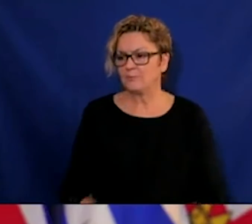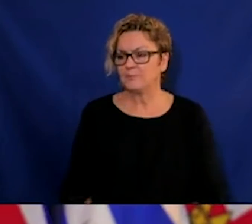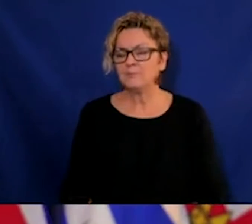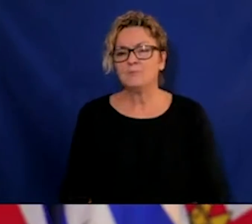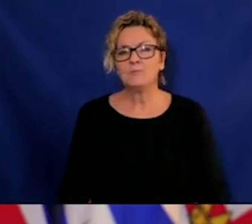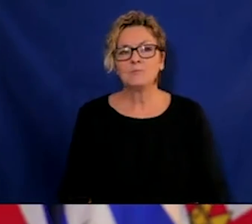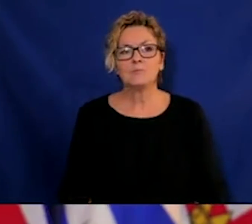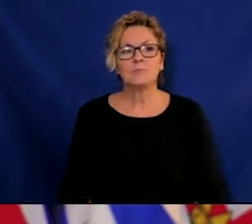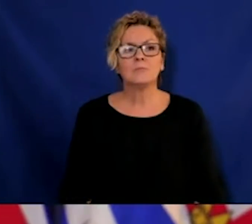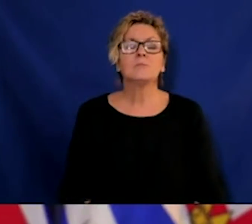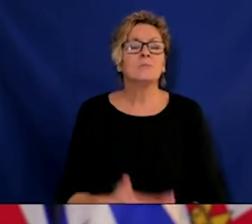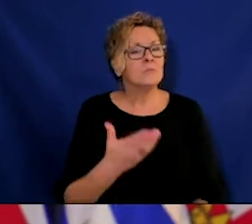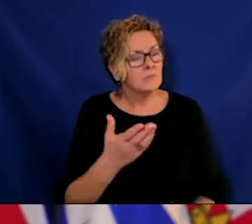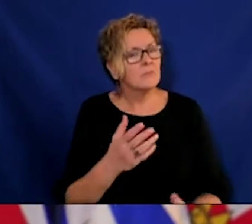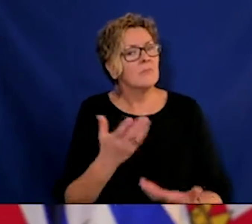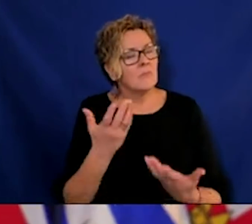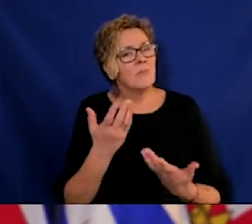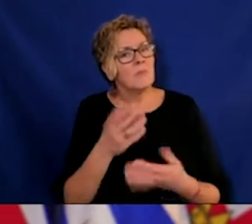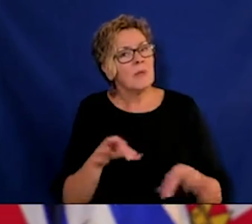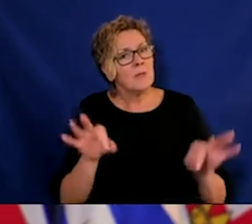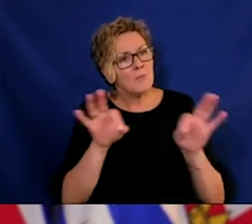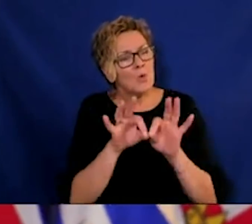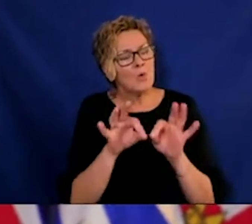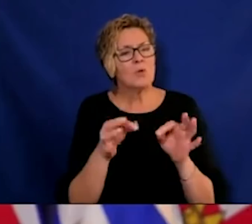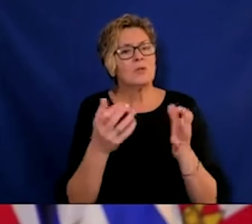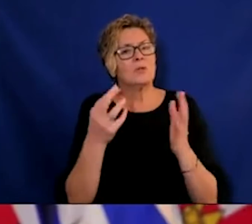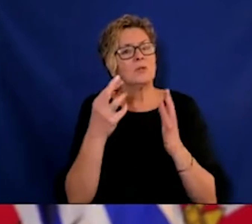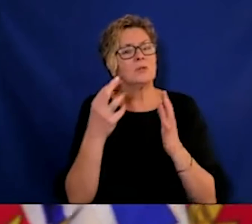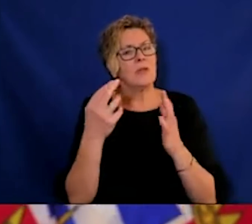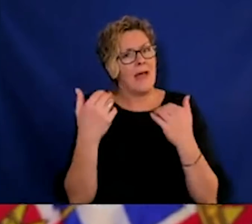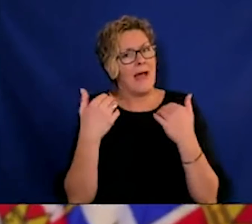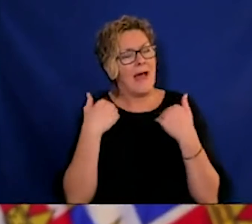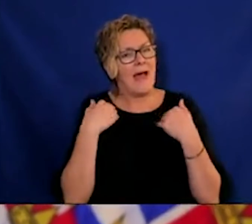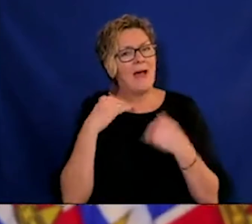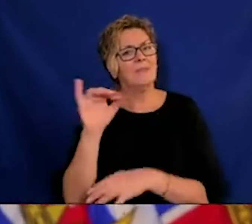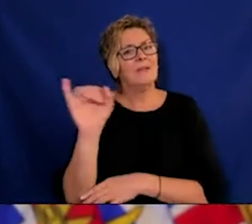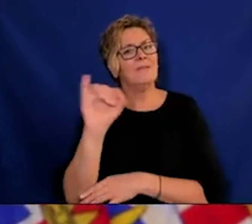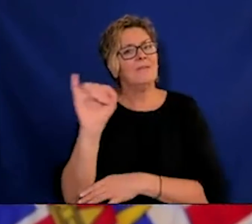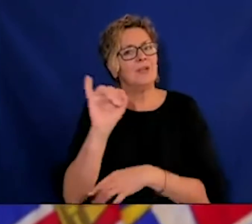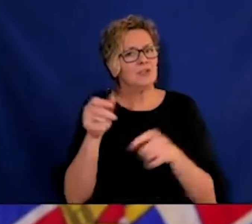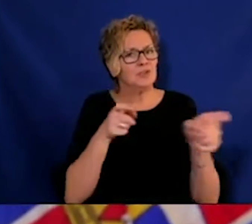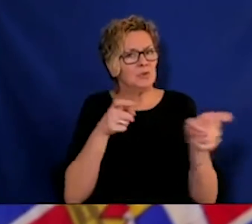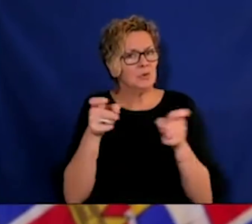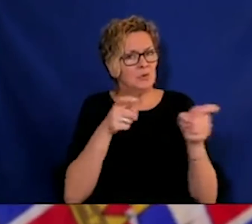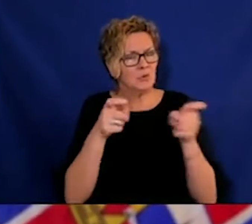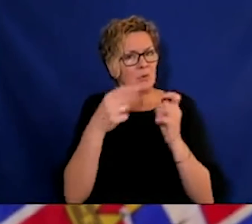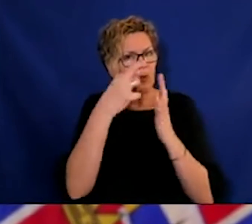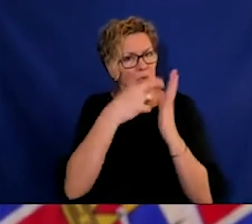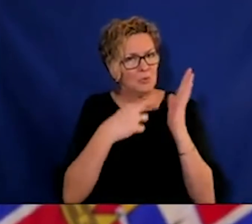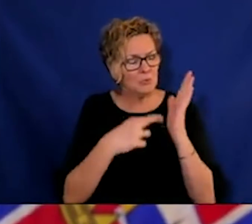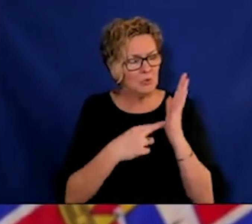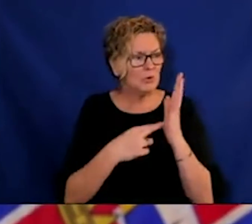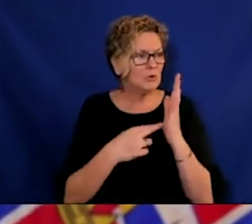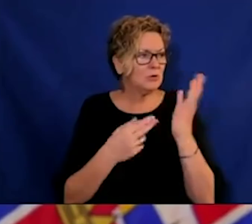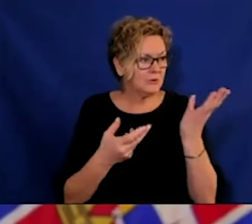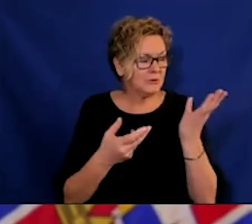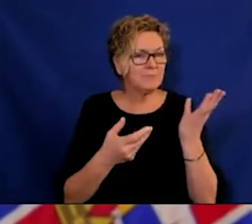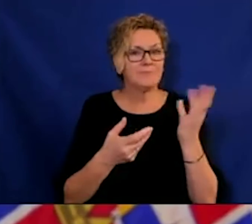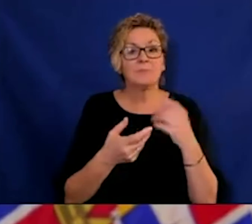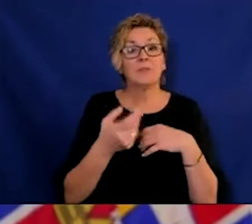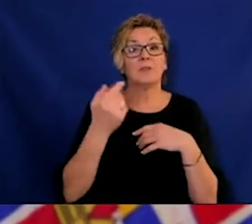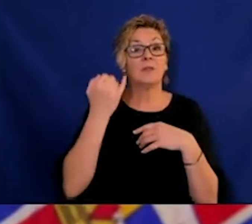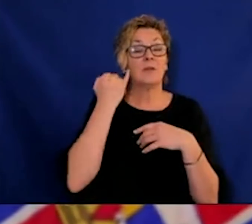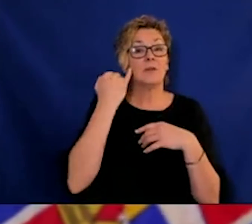-standing infection control processes, things like minimizing the number of people that are in the room, and only those necessary